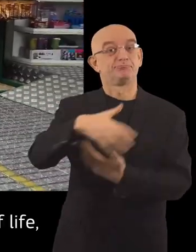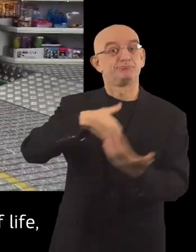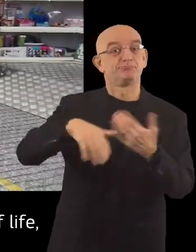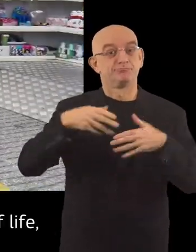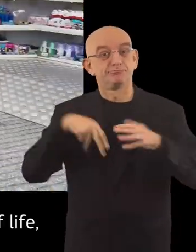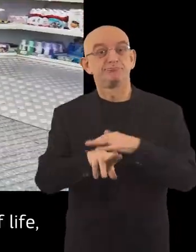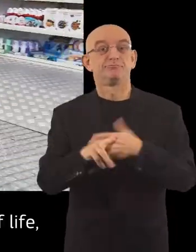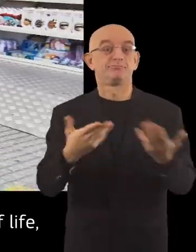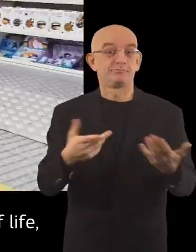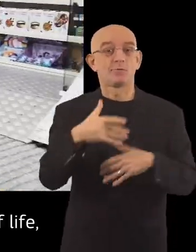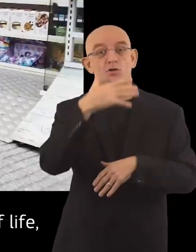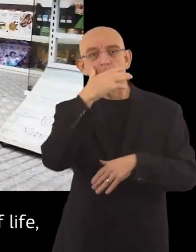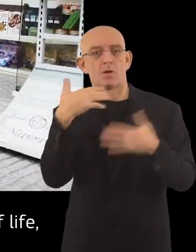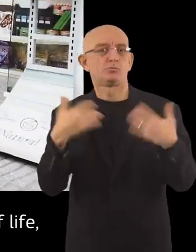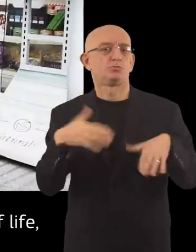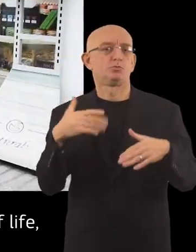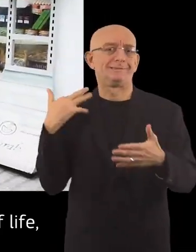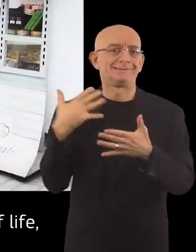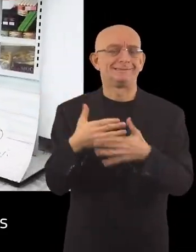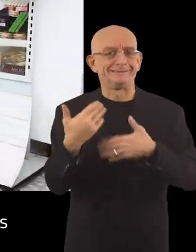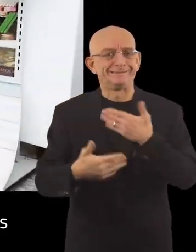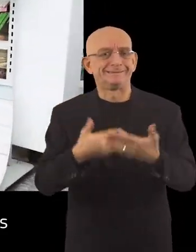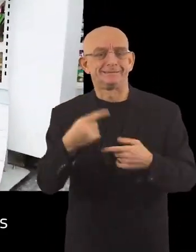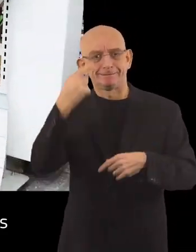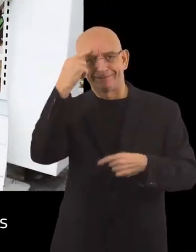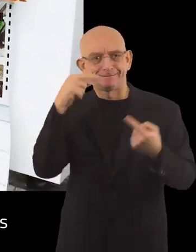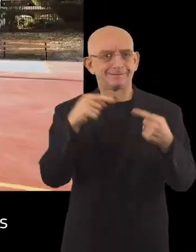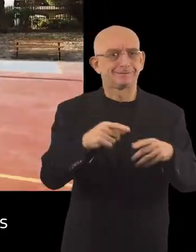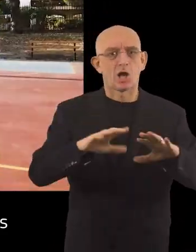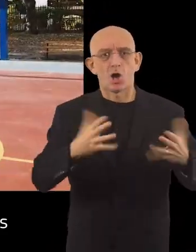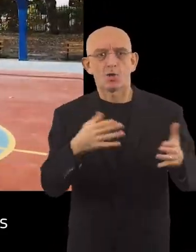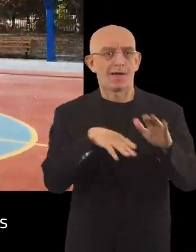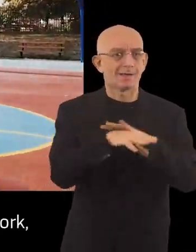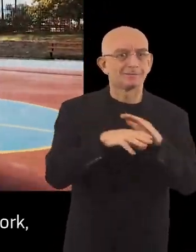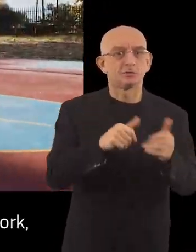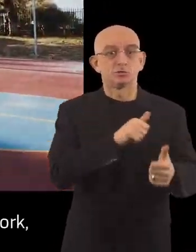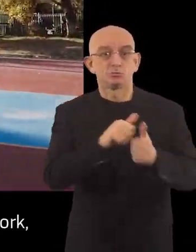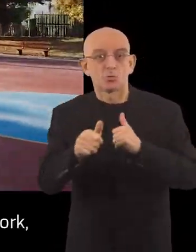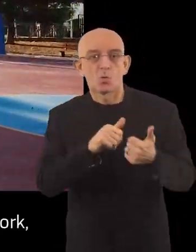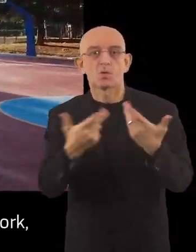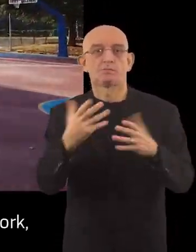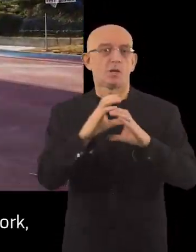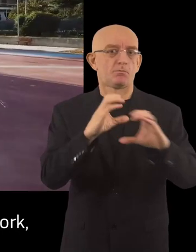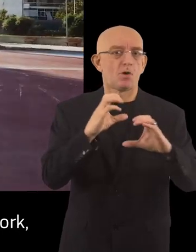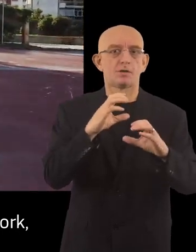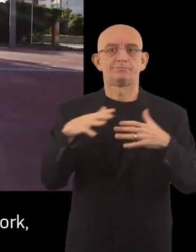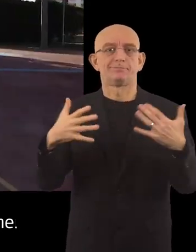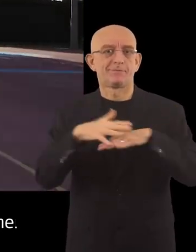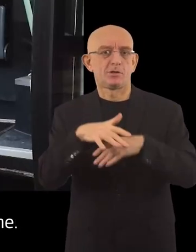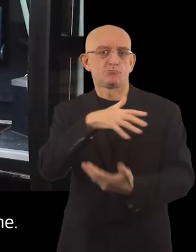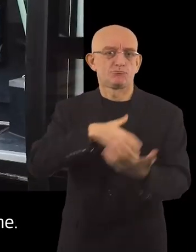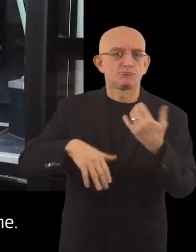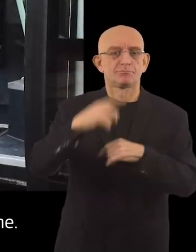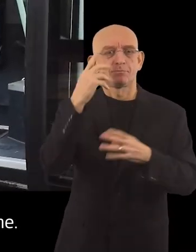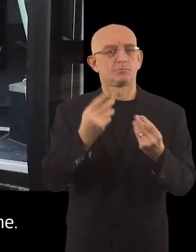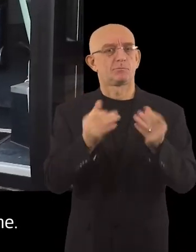Comatini has strived to cover all aspects of life, from the accessibility of sport facilities to the improvement of the local bus network to